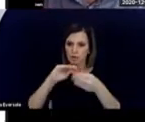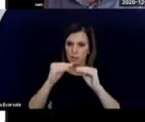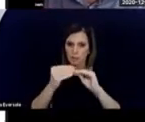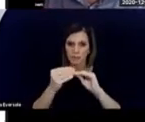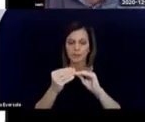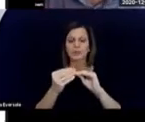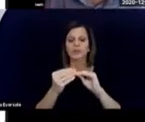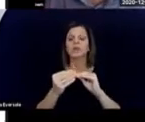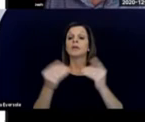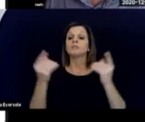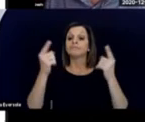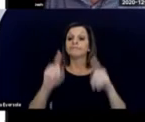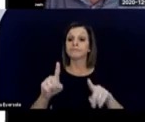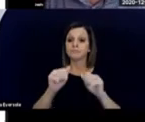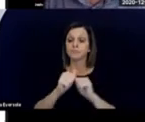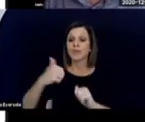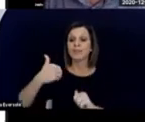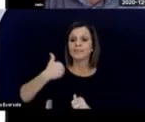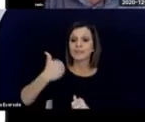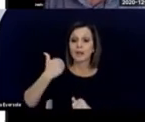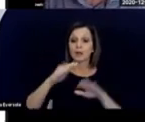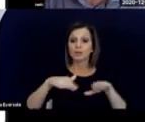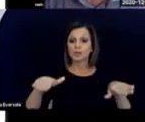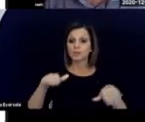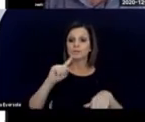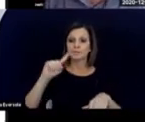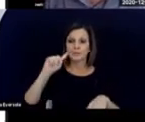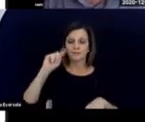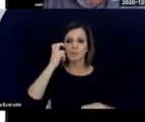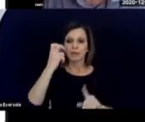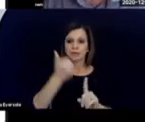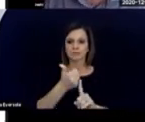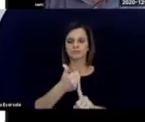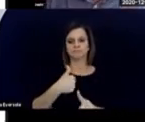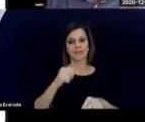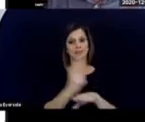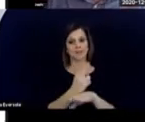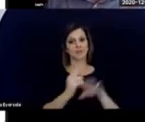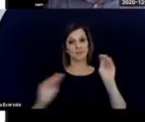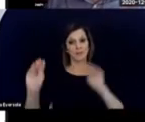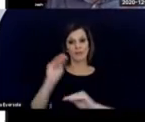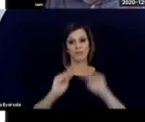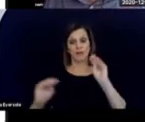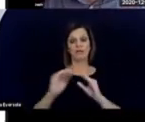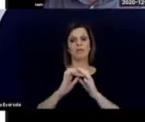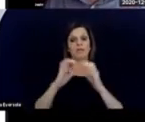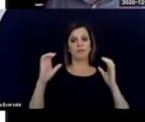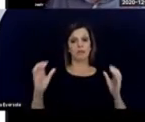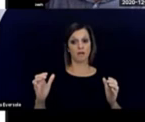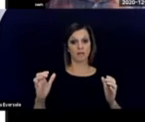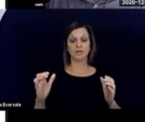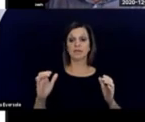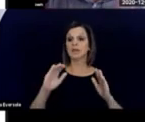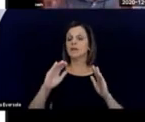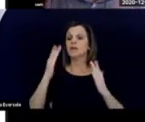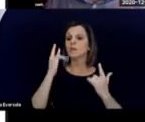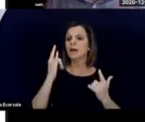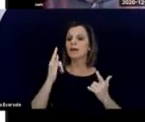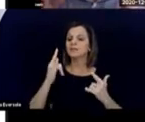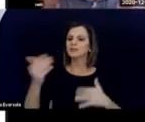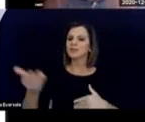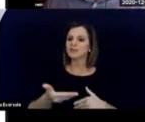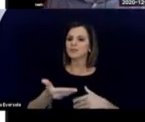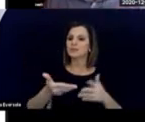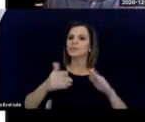young children with deaf-blindness, I use movement a lot to introduce math. Bouncing the